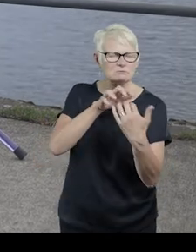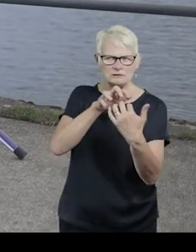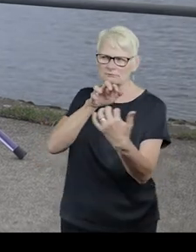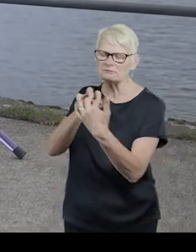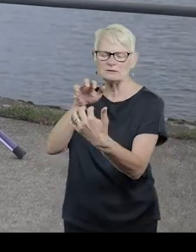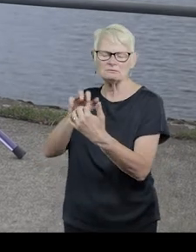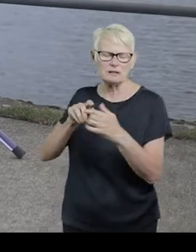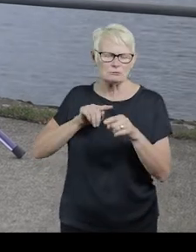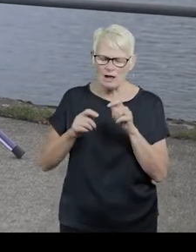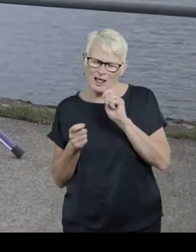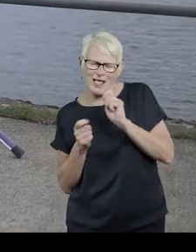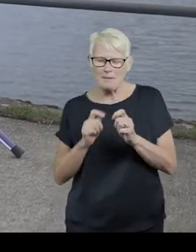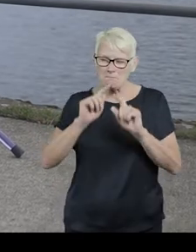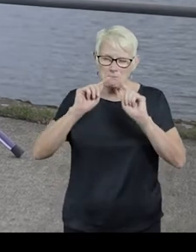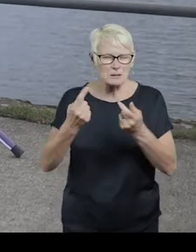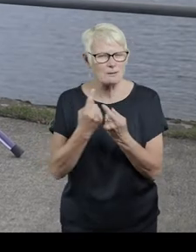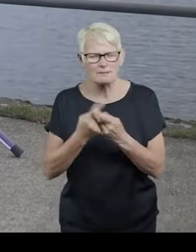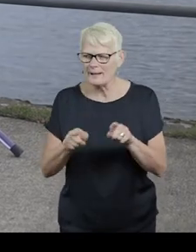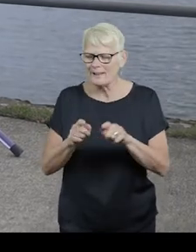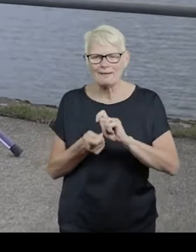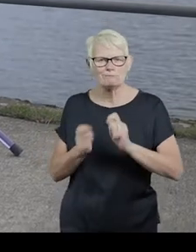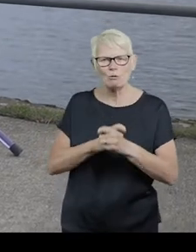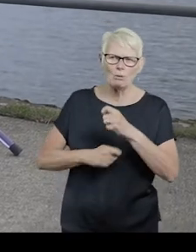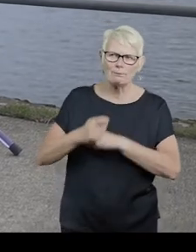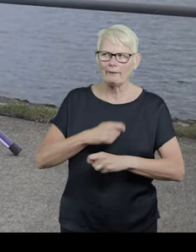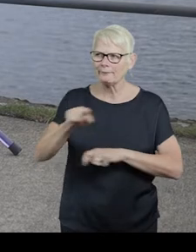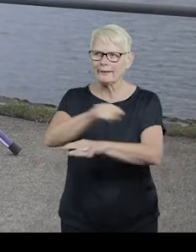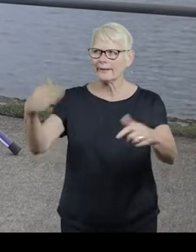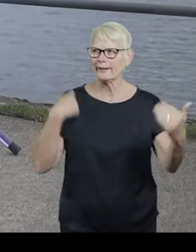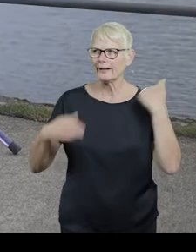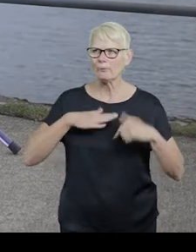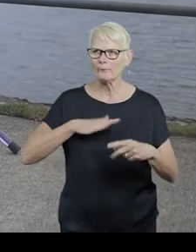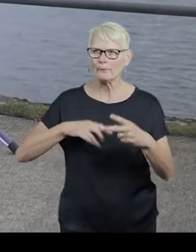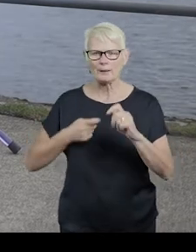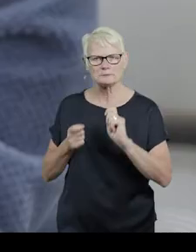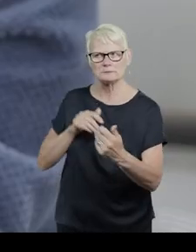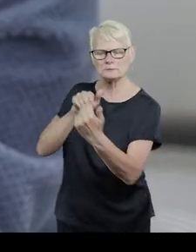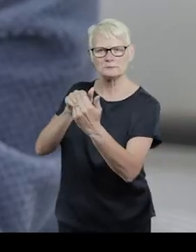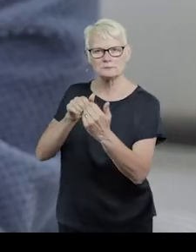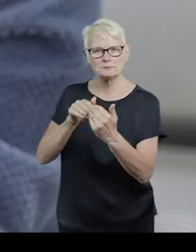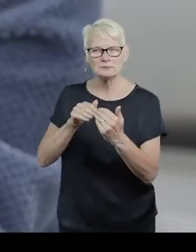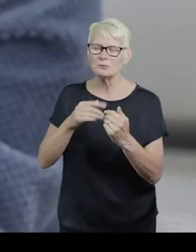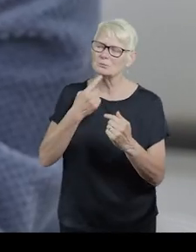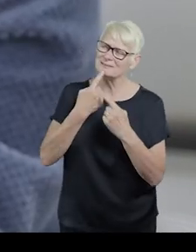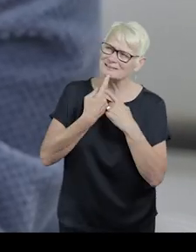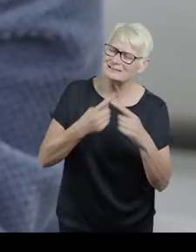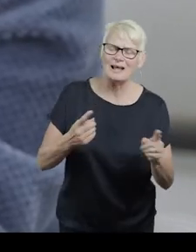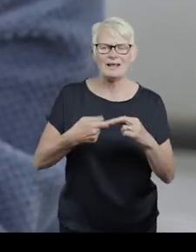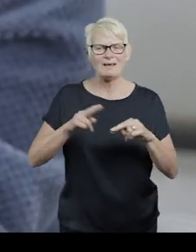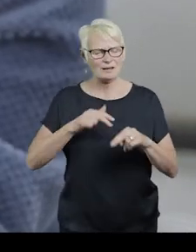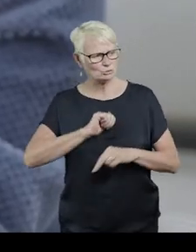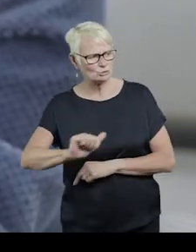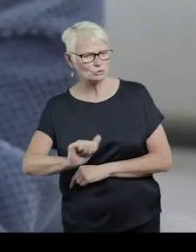self-fit. Doing impossible things. Folding into the demanded. Please shout